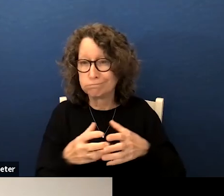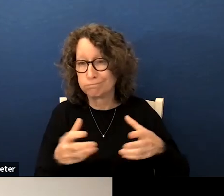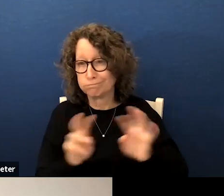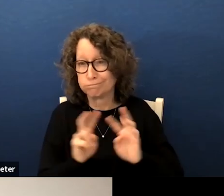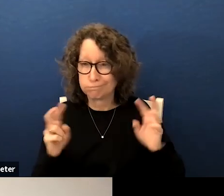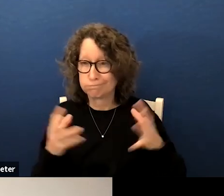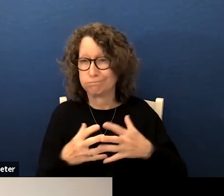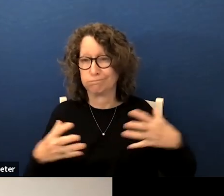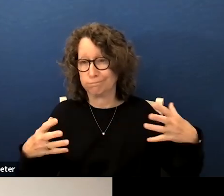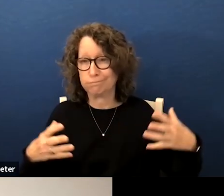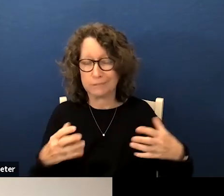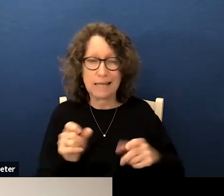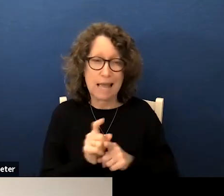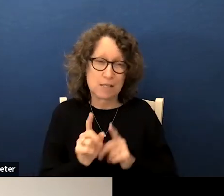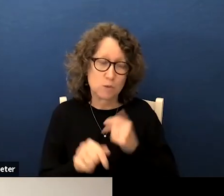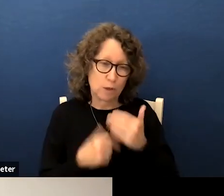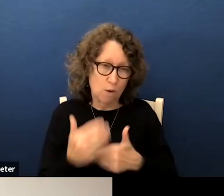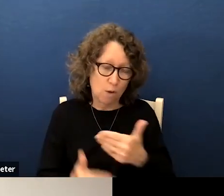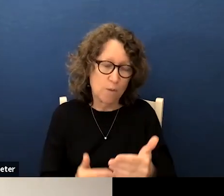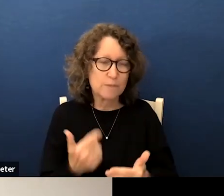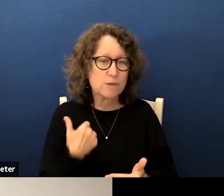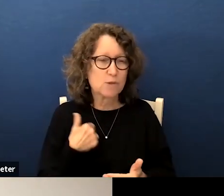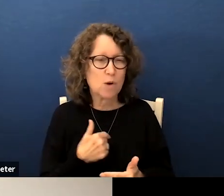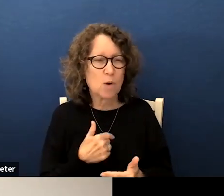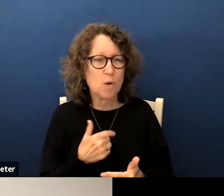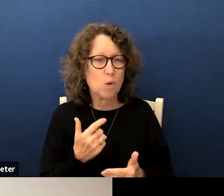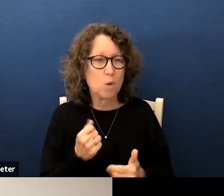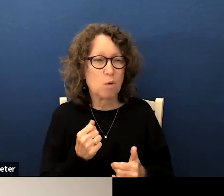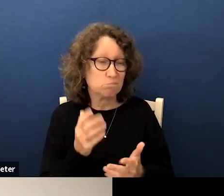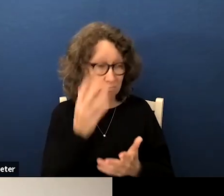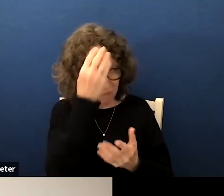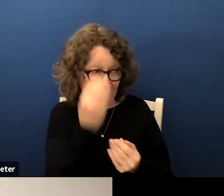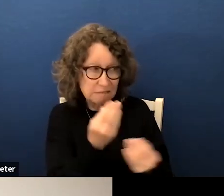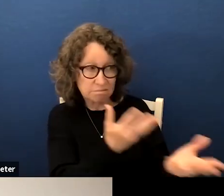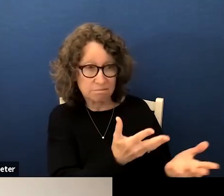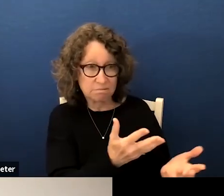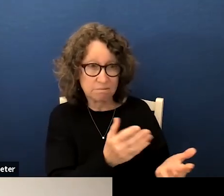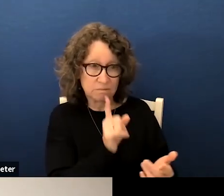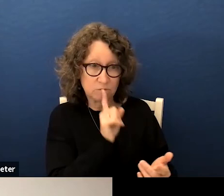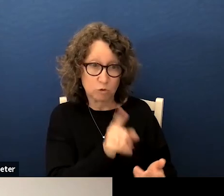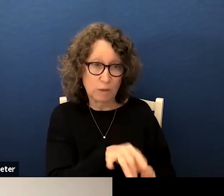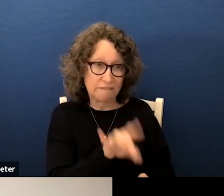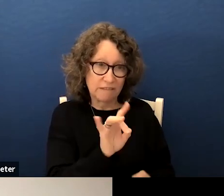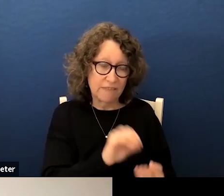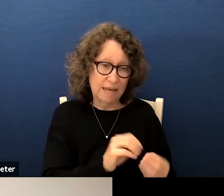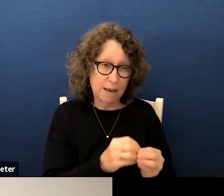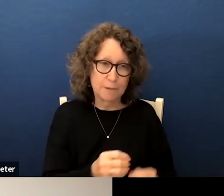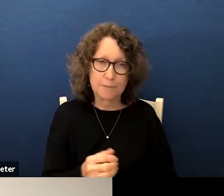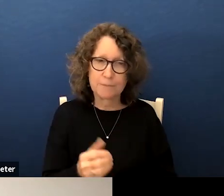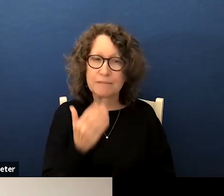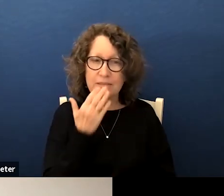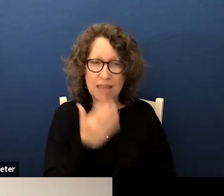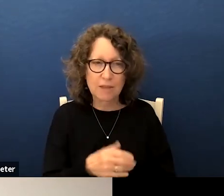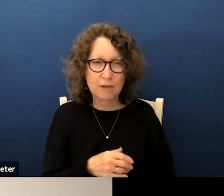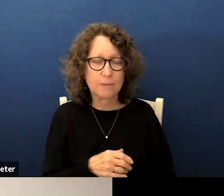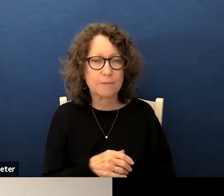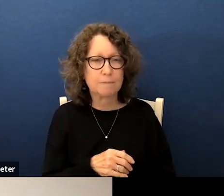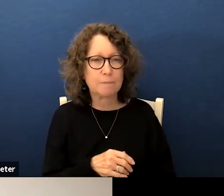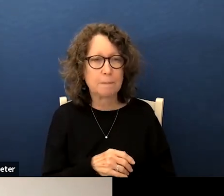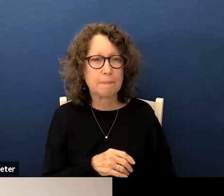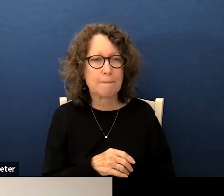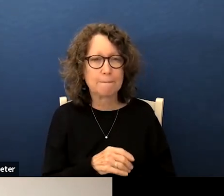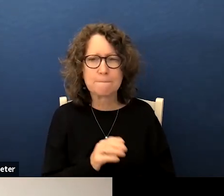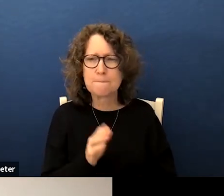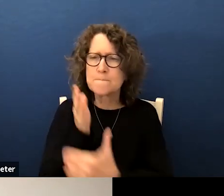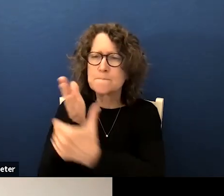um as as we go so we can get that information for you i'm sure yeah thank you i have a uh i can answer a